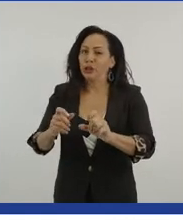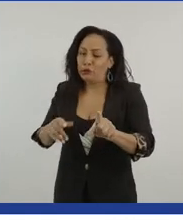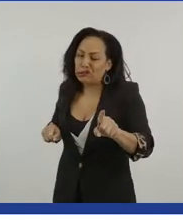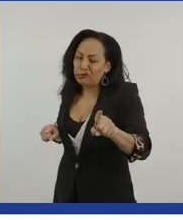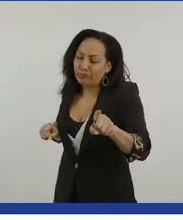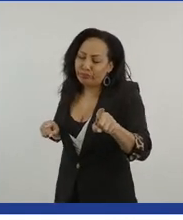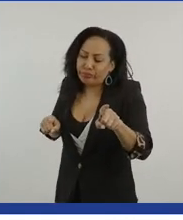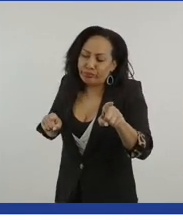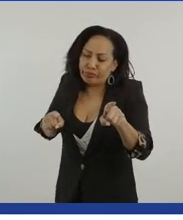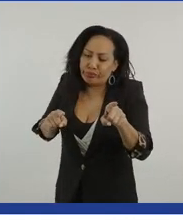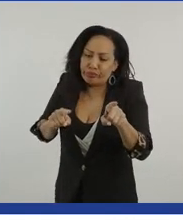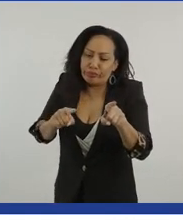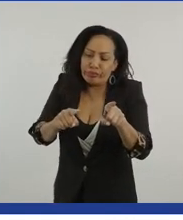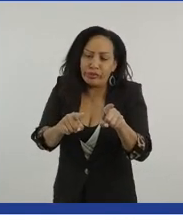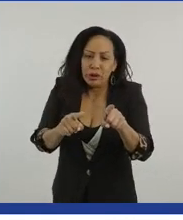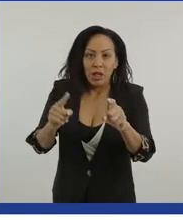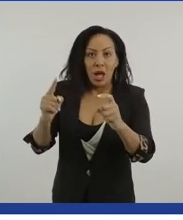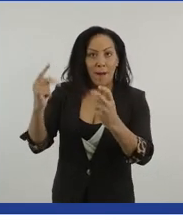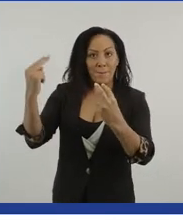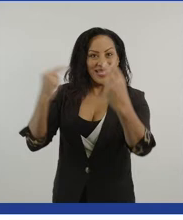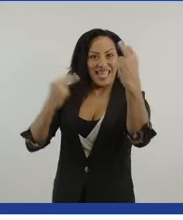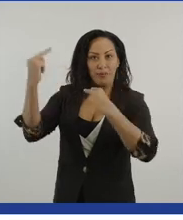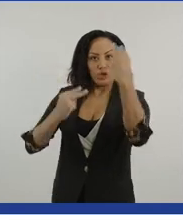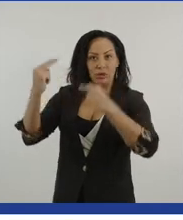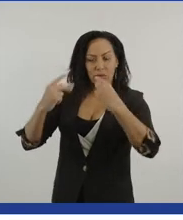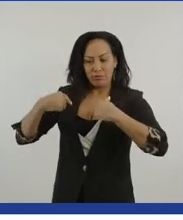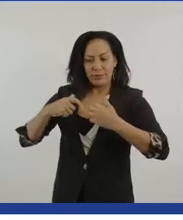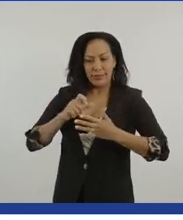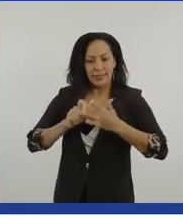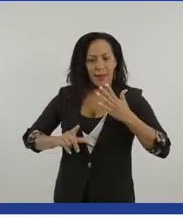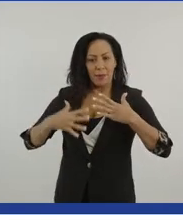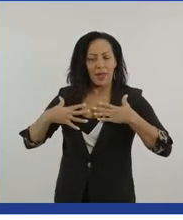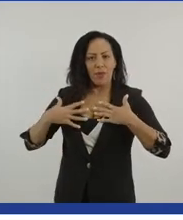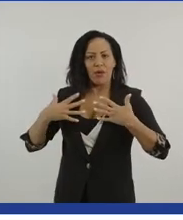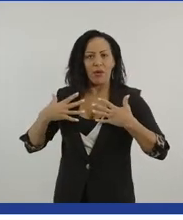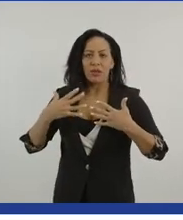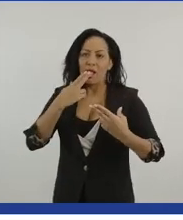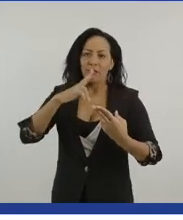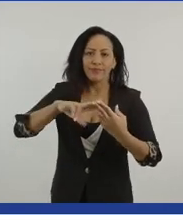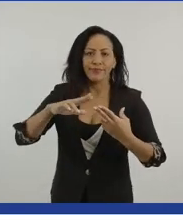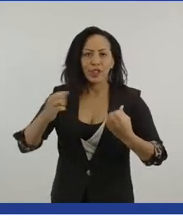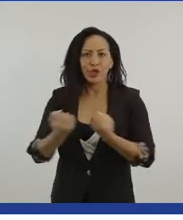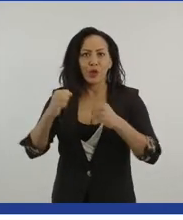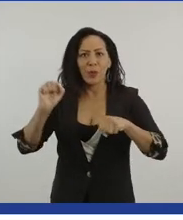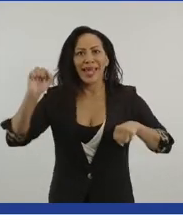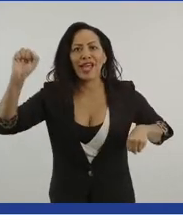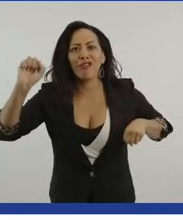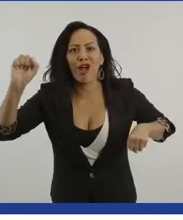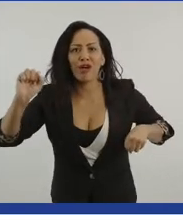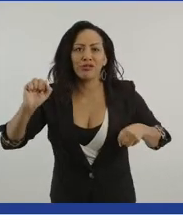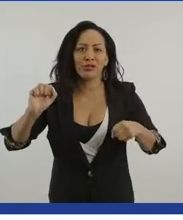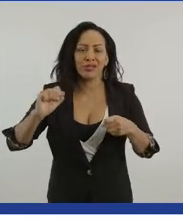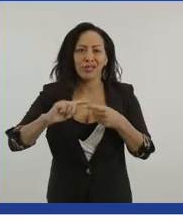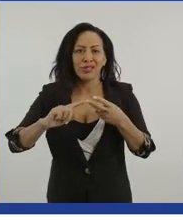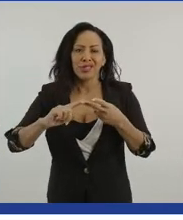perceptions of people with disabilities in certain respects, the superheroes and kind of some, some other respects for the disabled